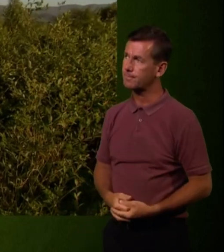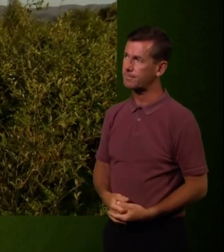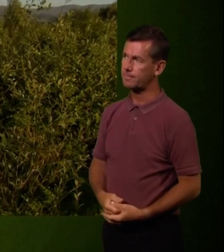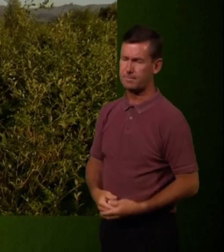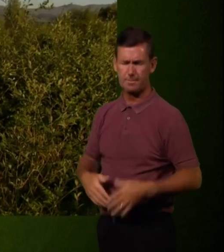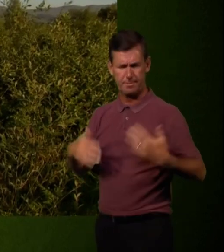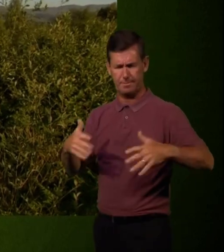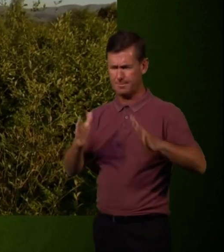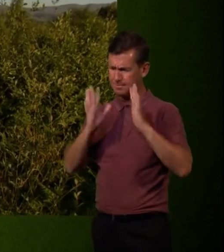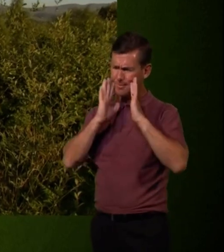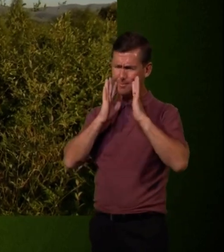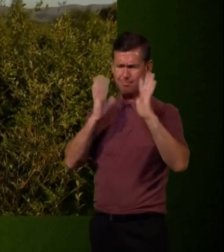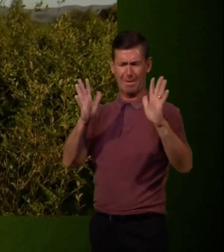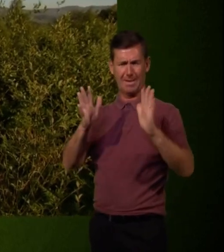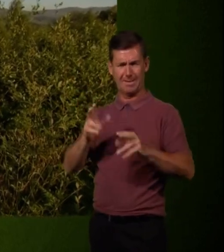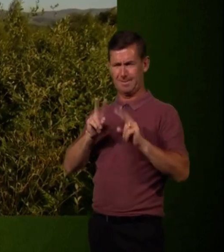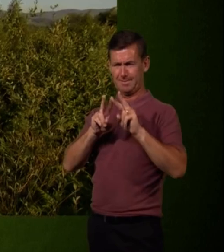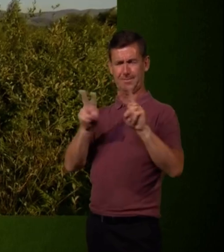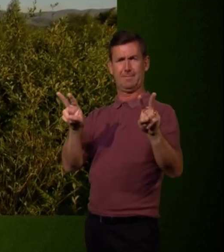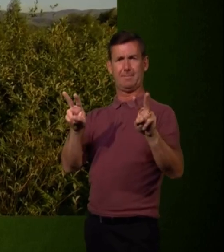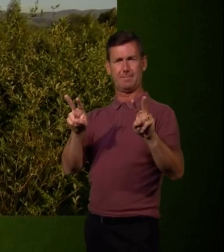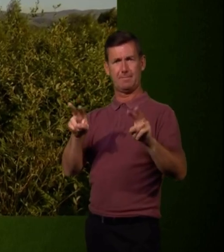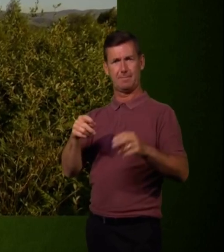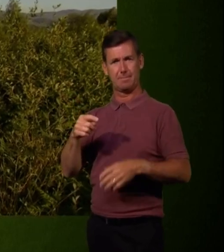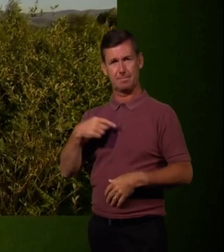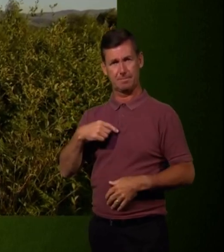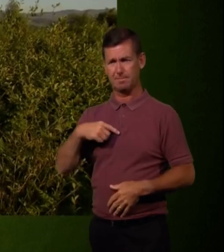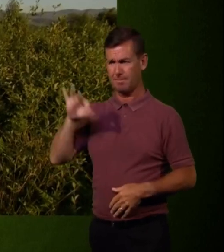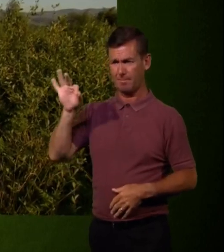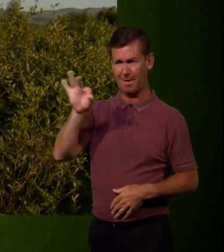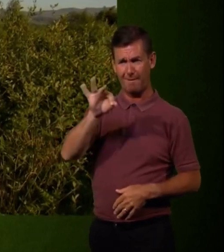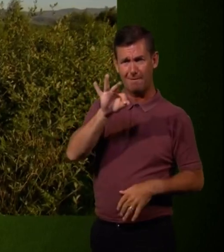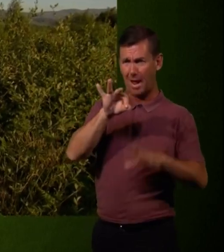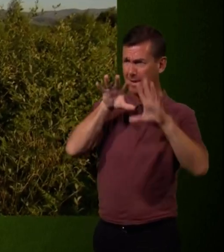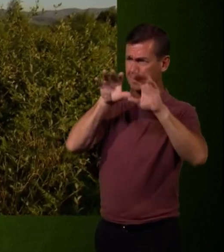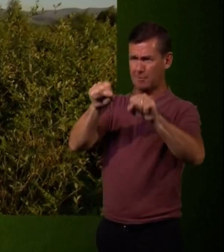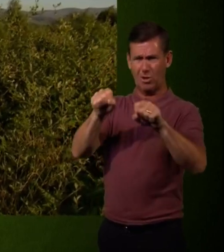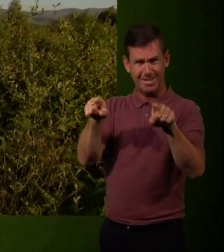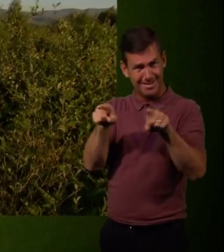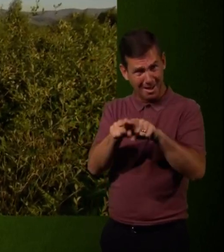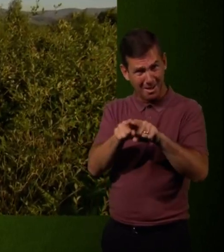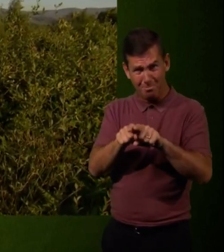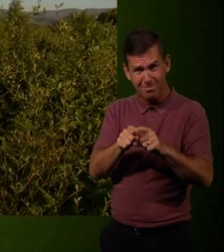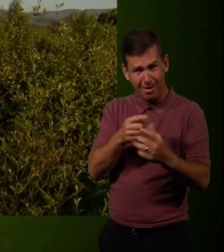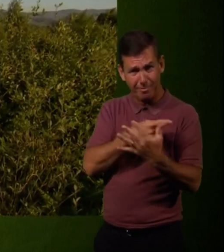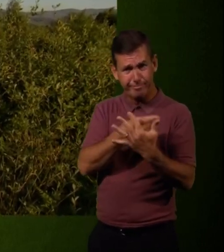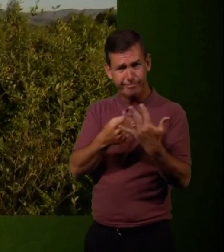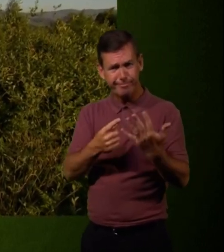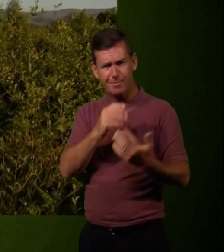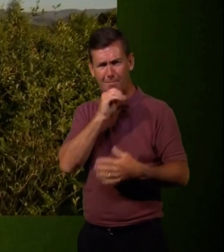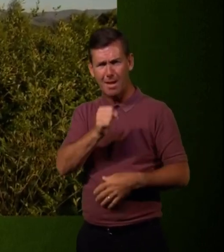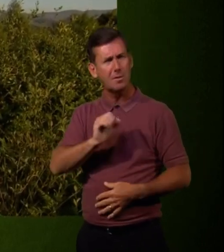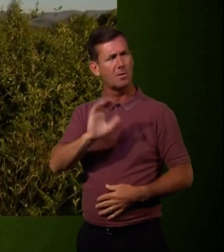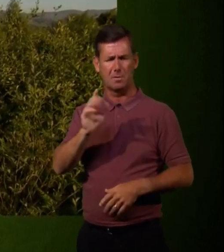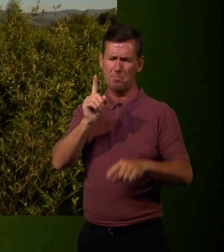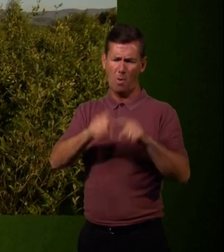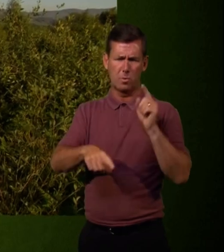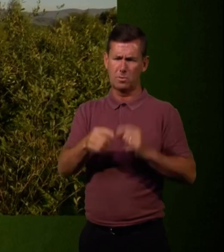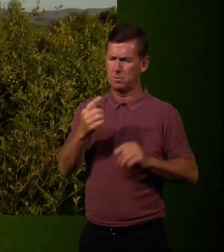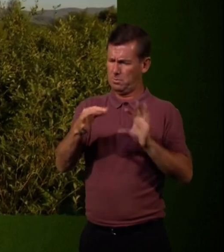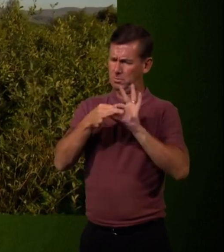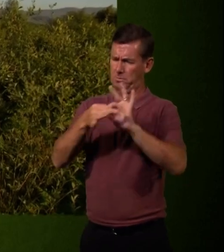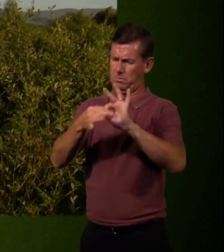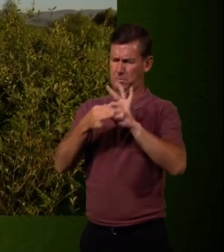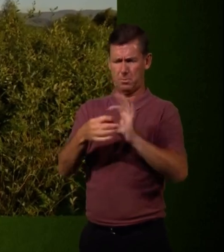absolutely amazing story. Not all pied flycatchers do this. Most of them are monogamous. But it's really interesting to see this behavior here.